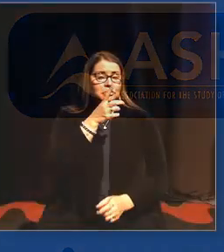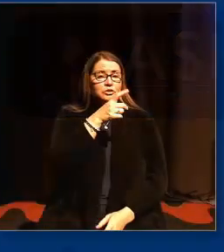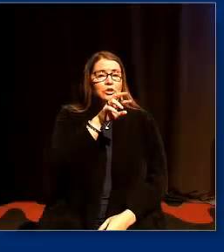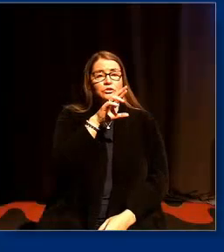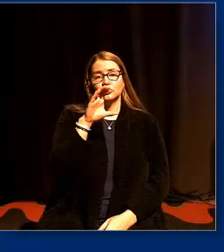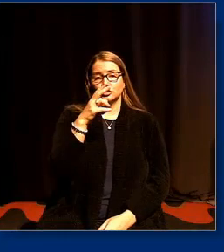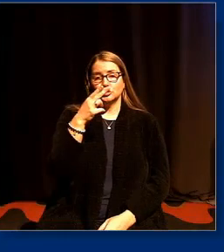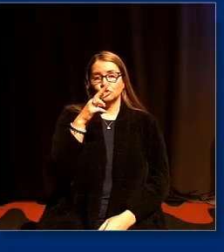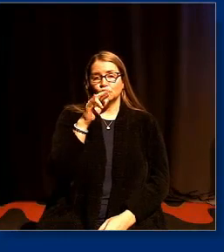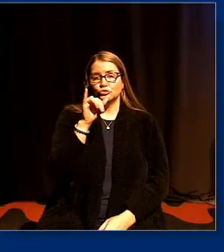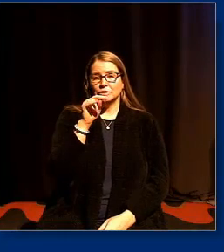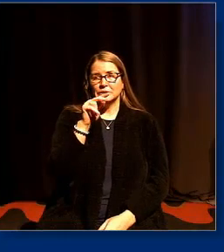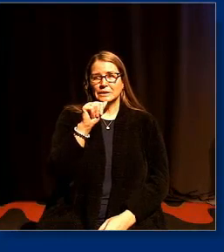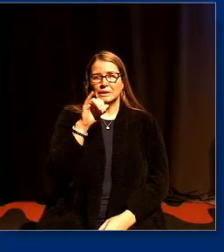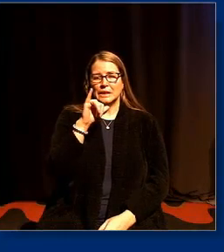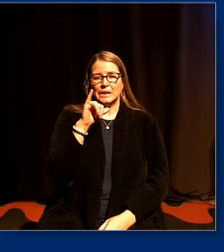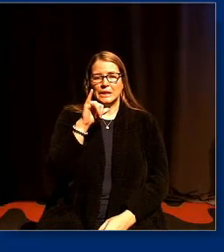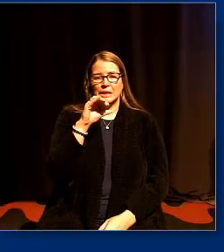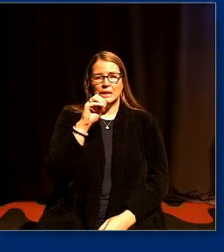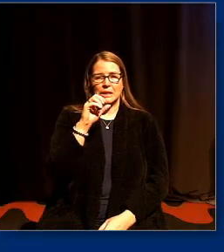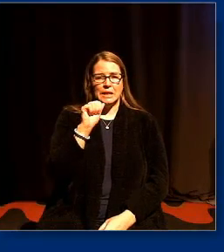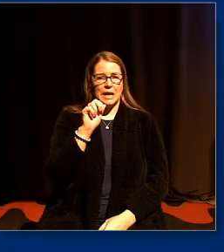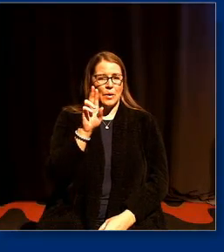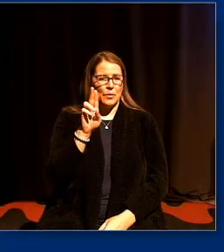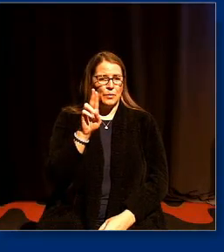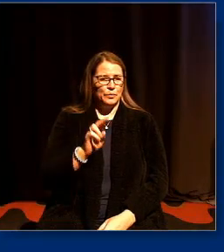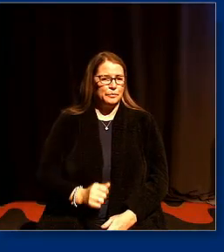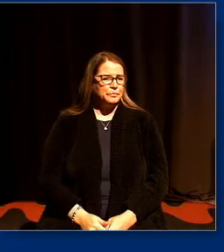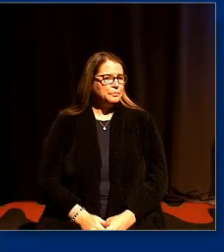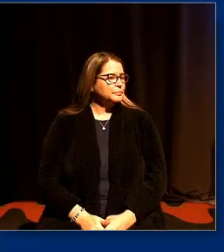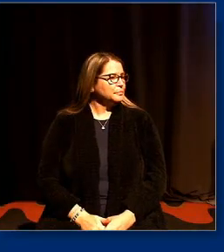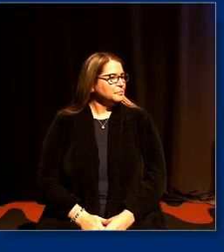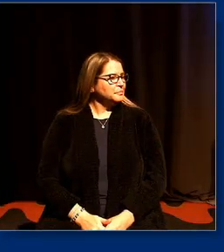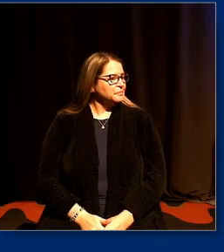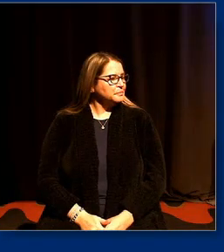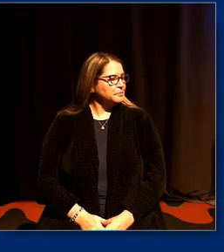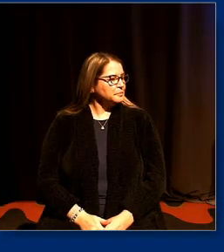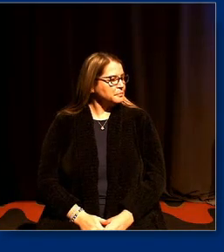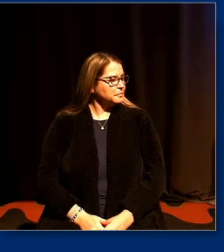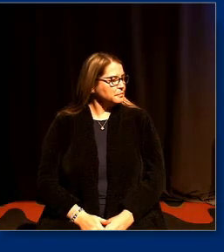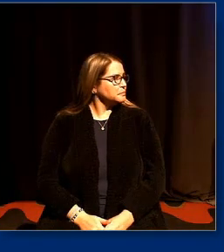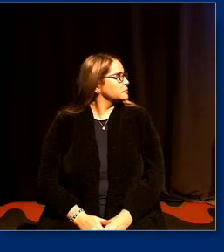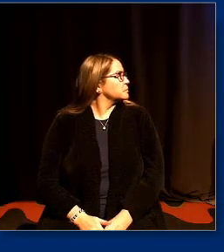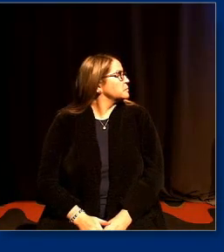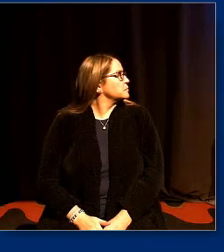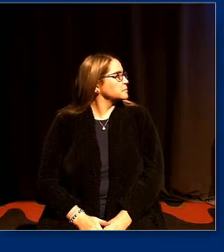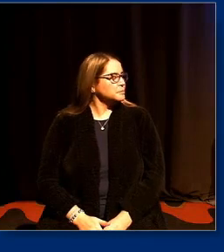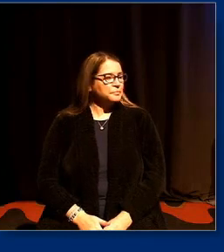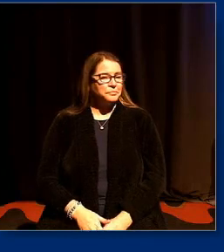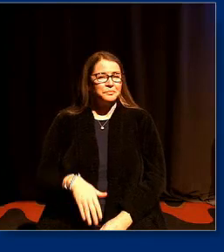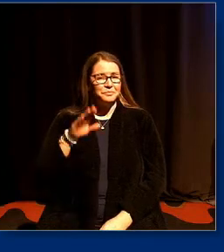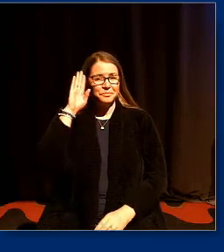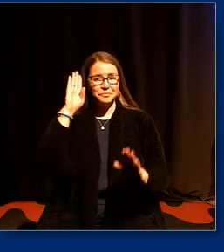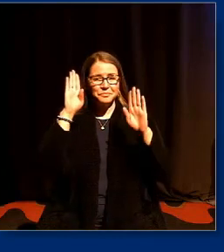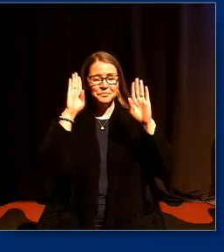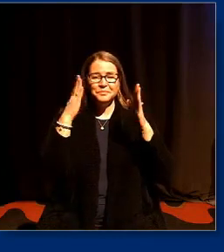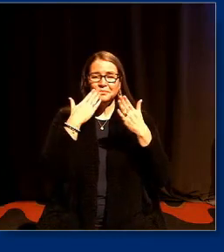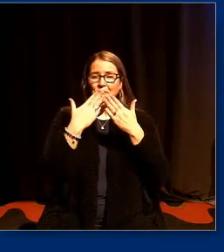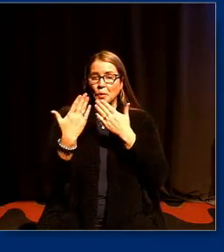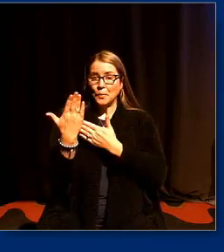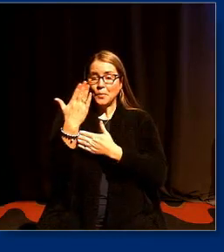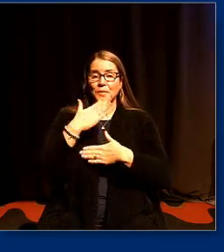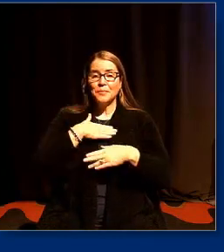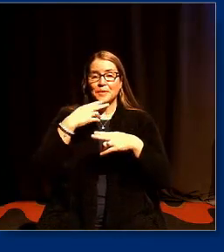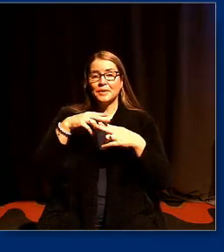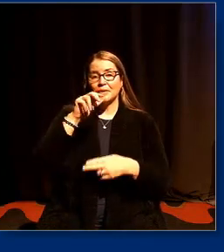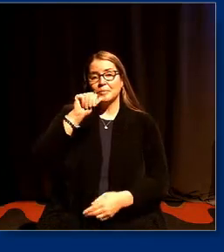hello and good morning my